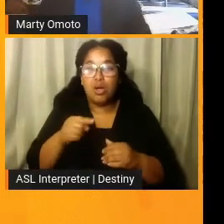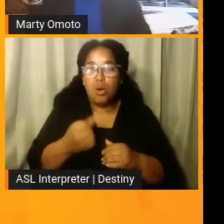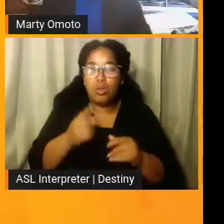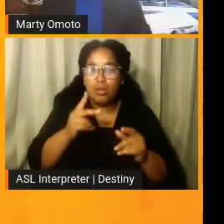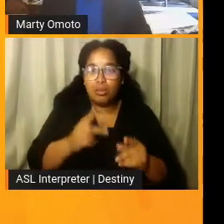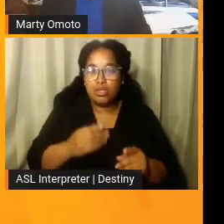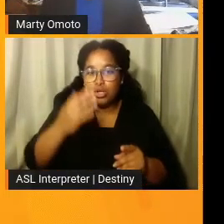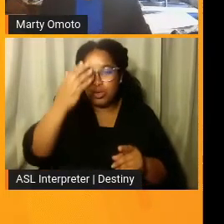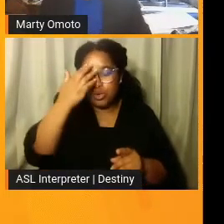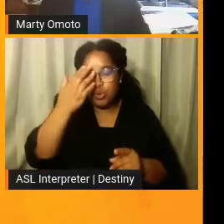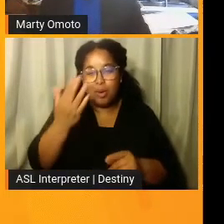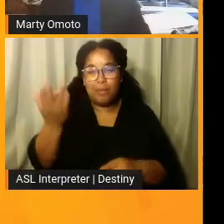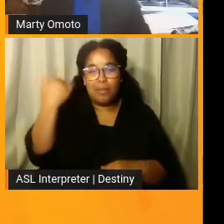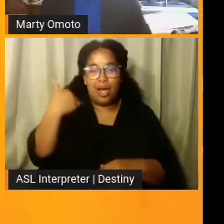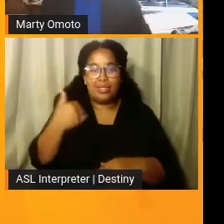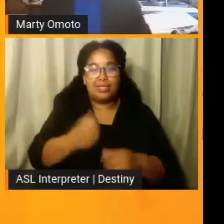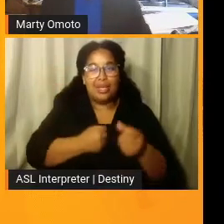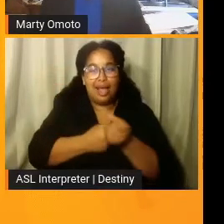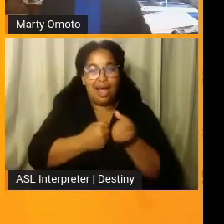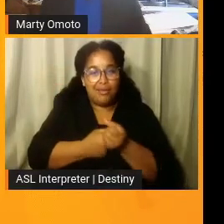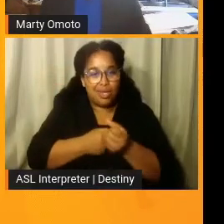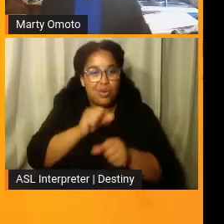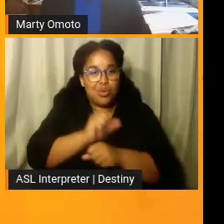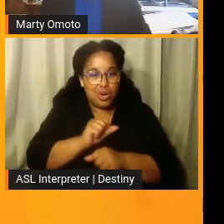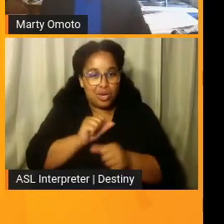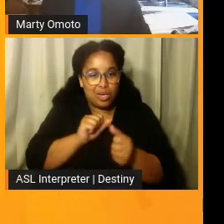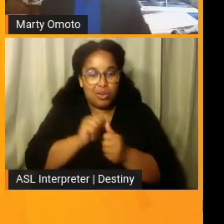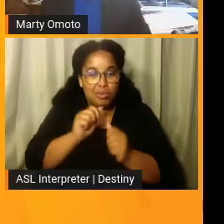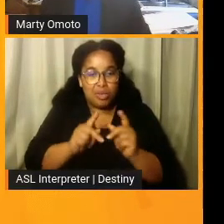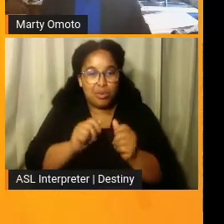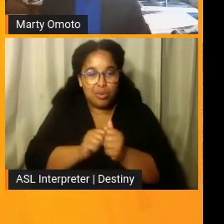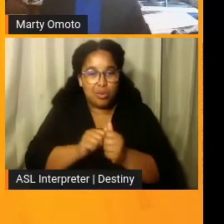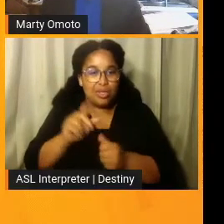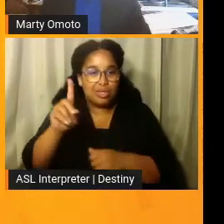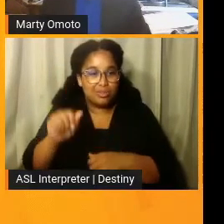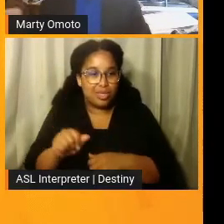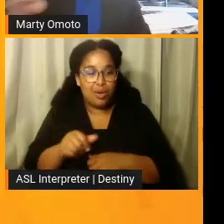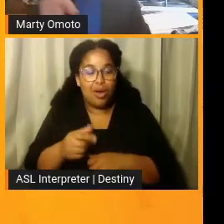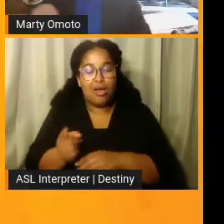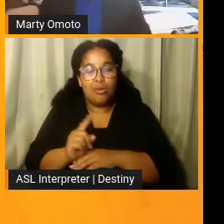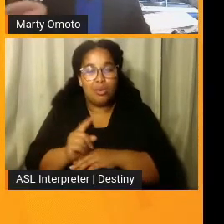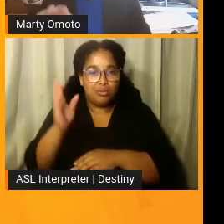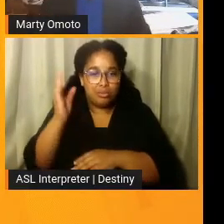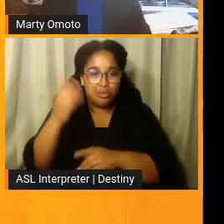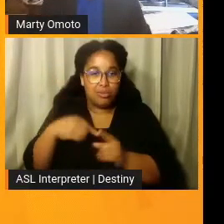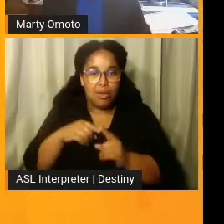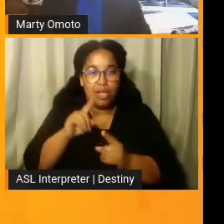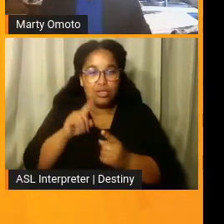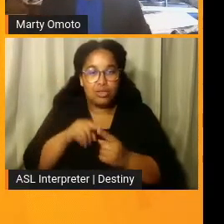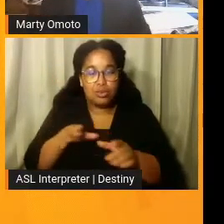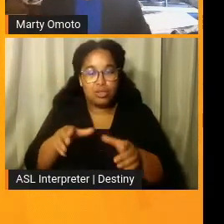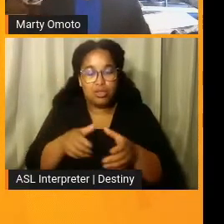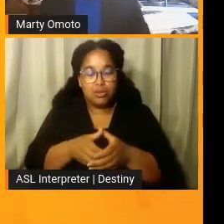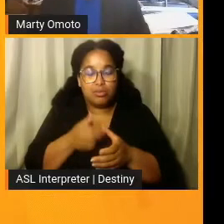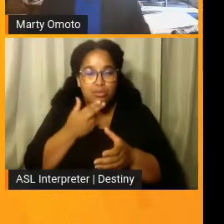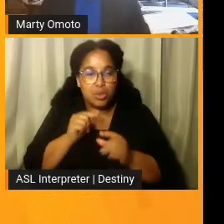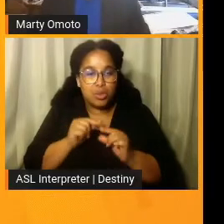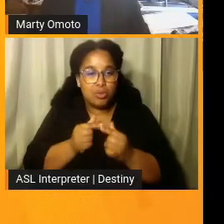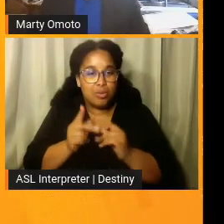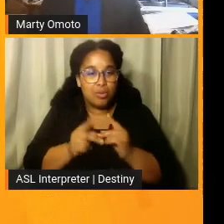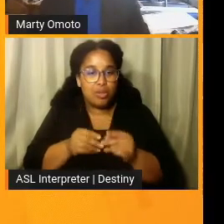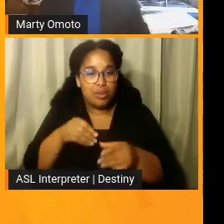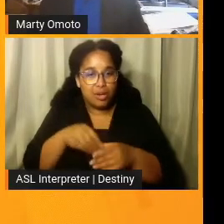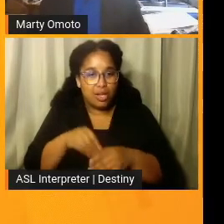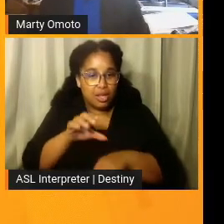with people with disabilities. And, um, I spoke about that to the small group of people who were, who were in that